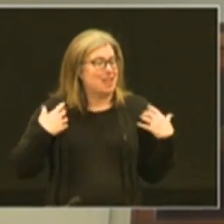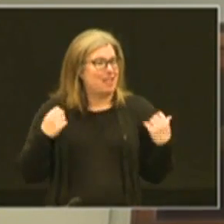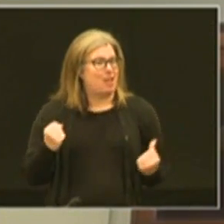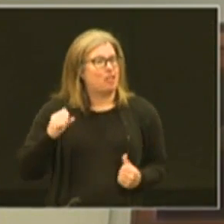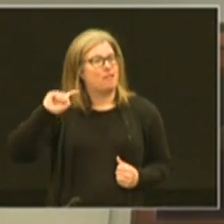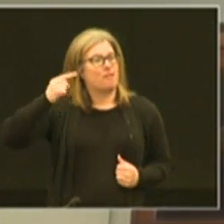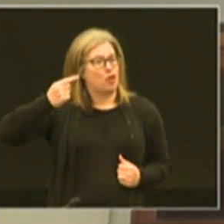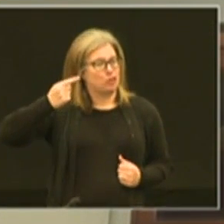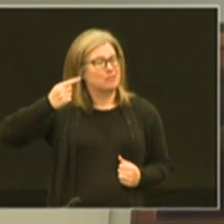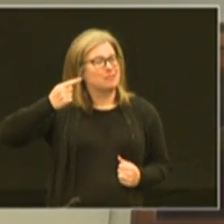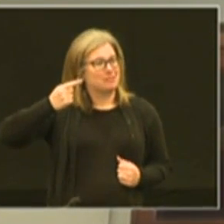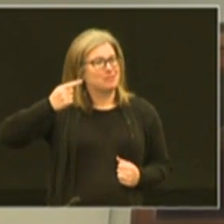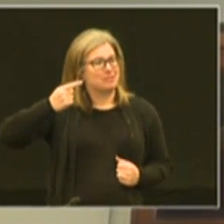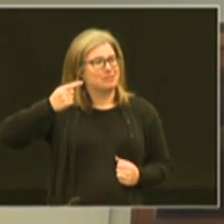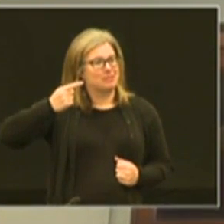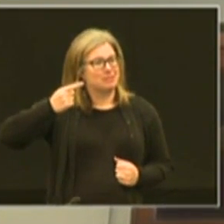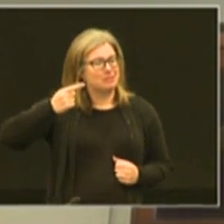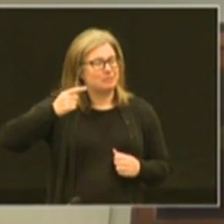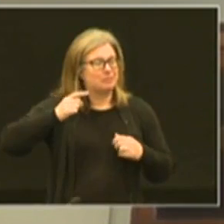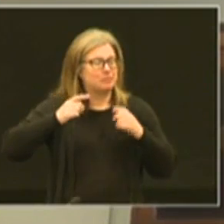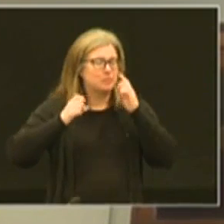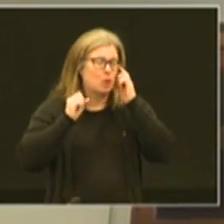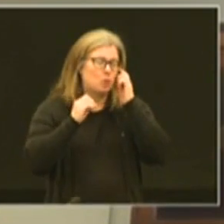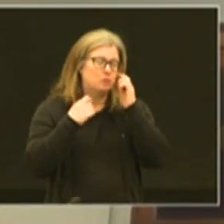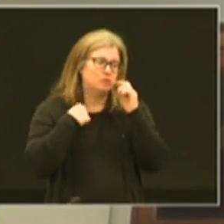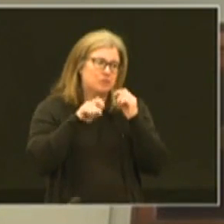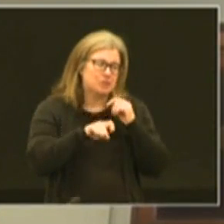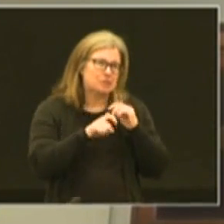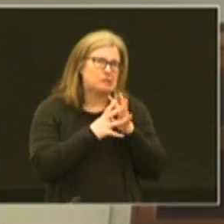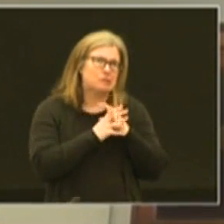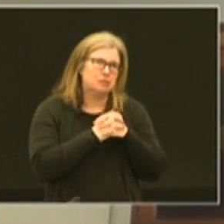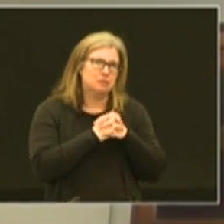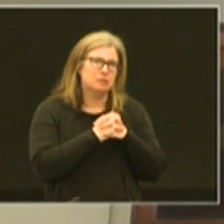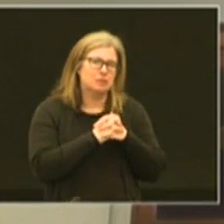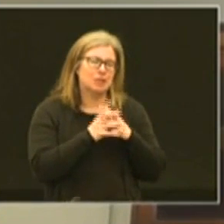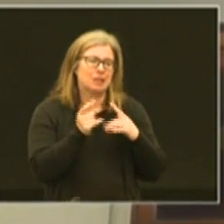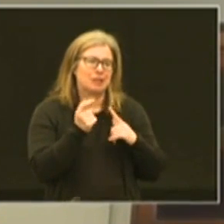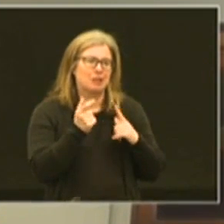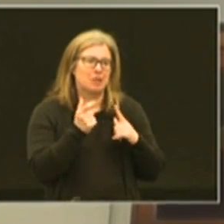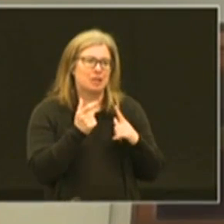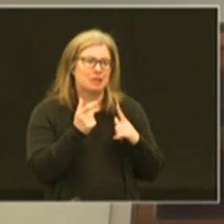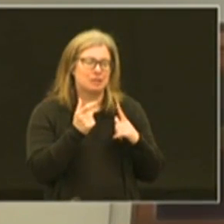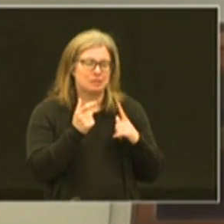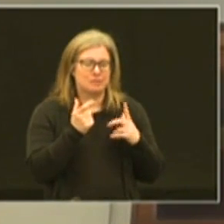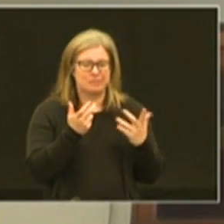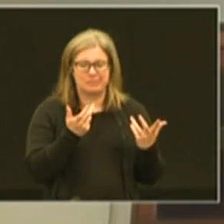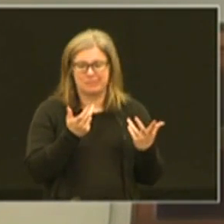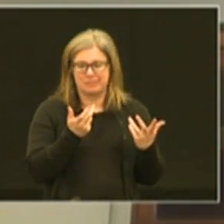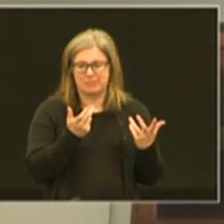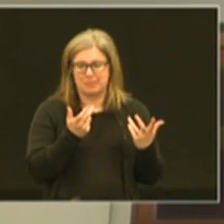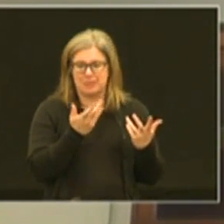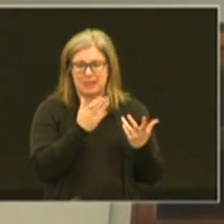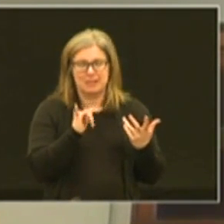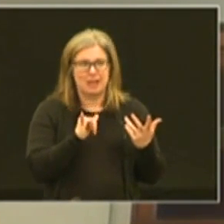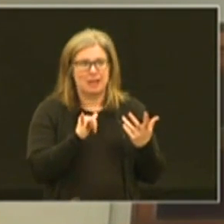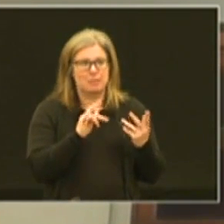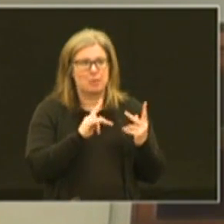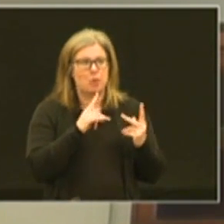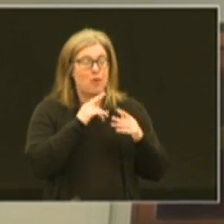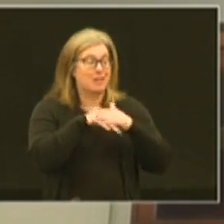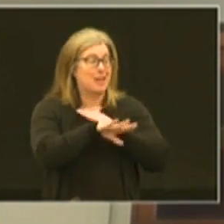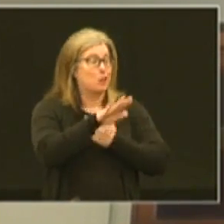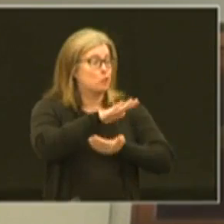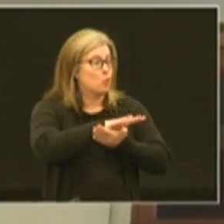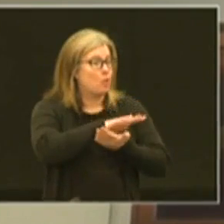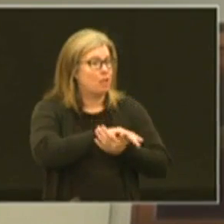is number one um and so we've had to you know a little bit off no you know we've had things like people want to get into